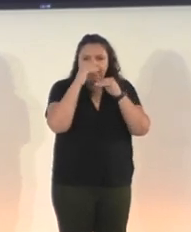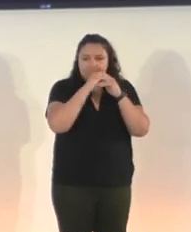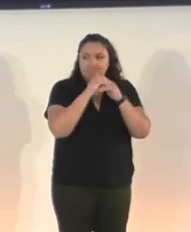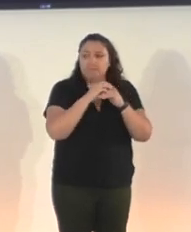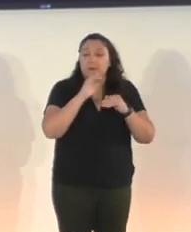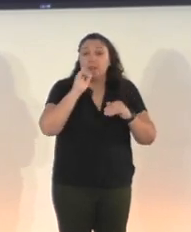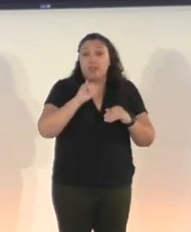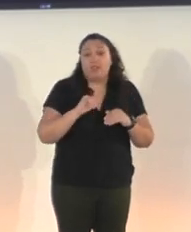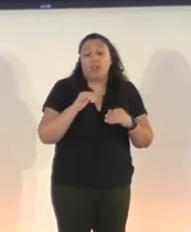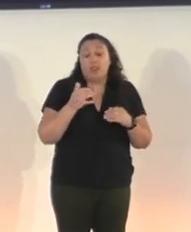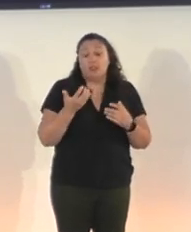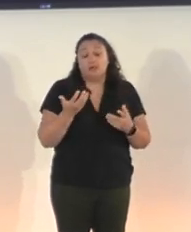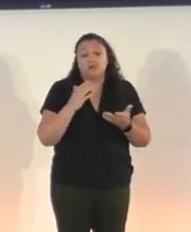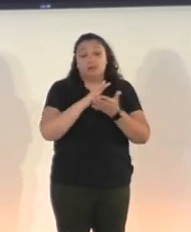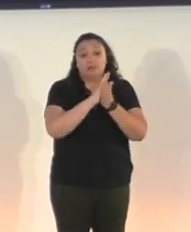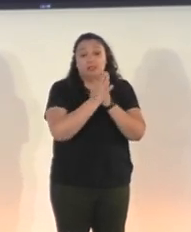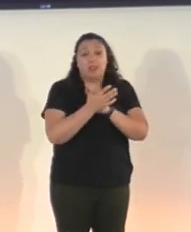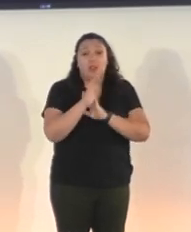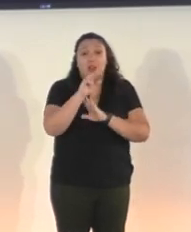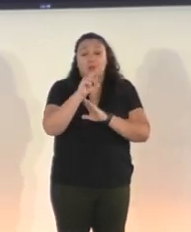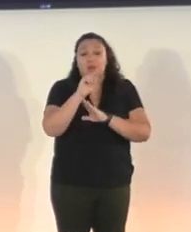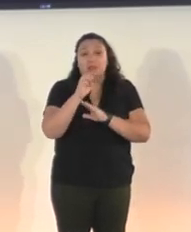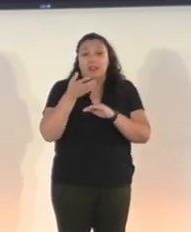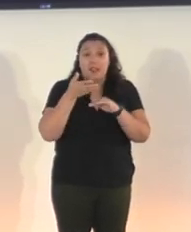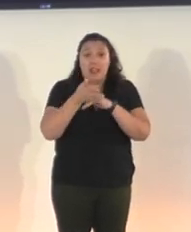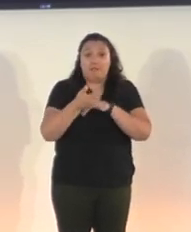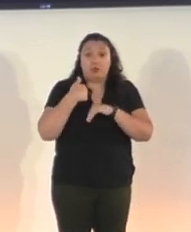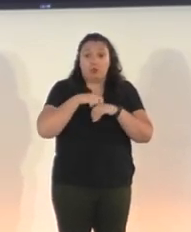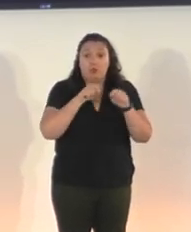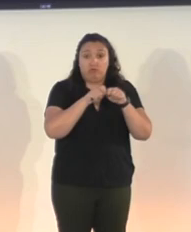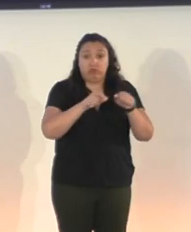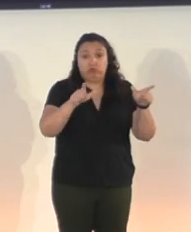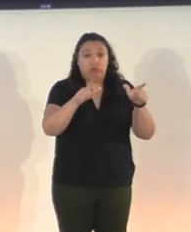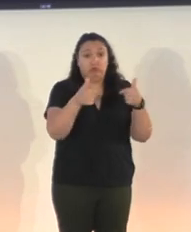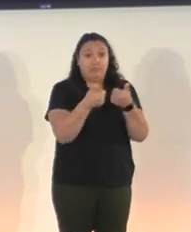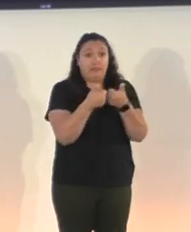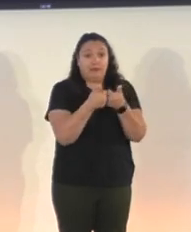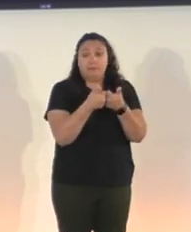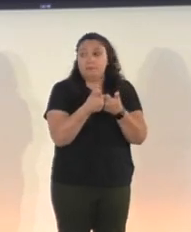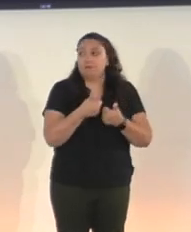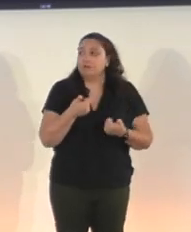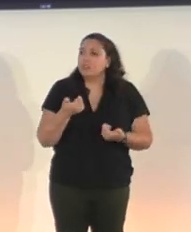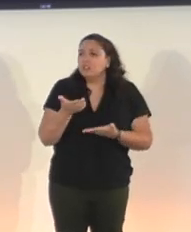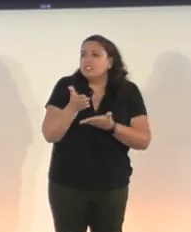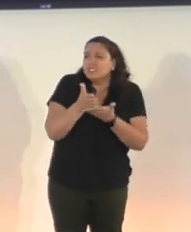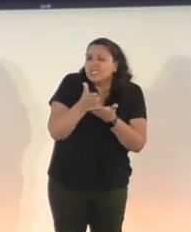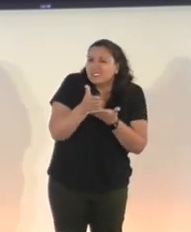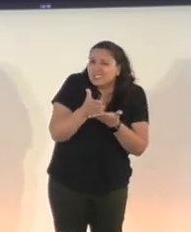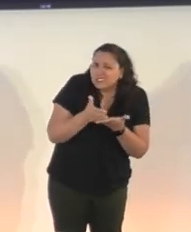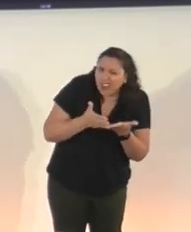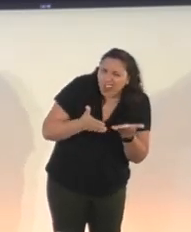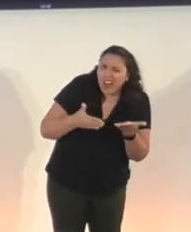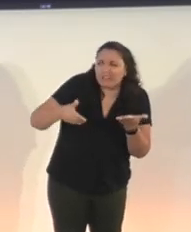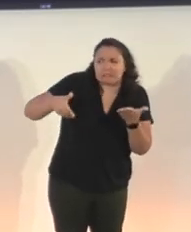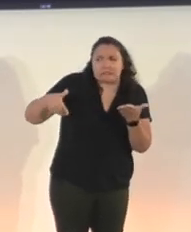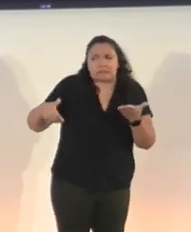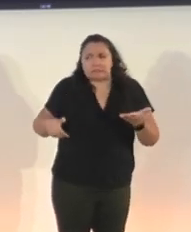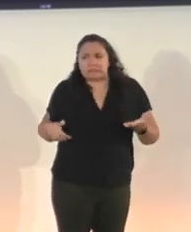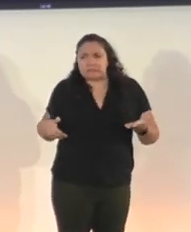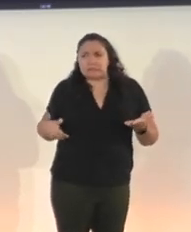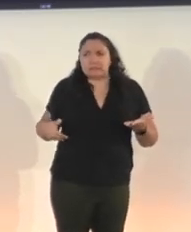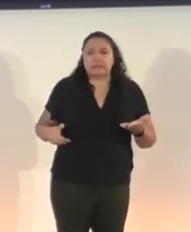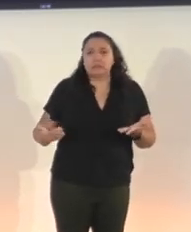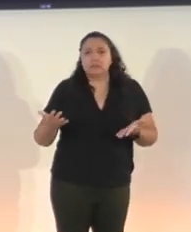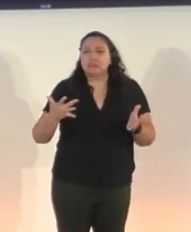update, uh, after the launch of our game. And we had had some inclination that we might do this, uh,